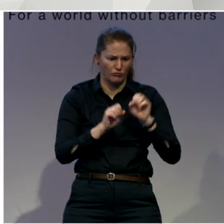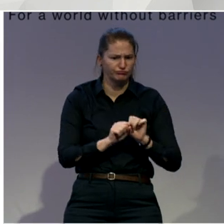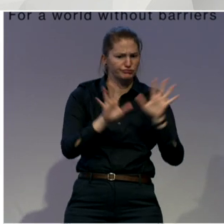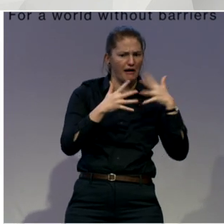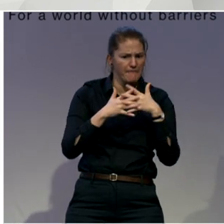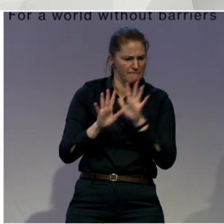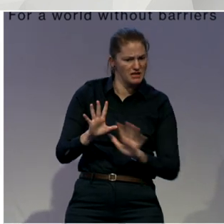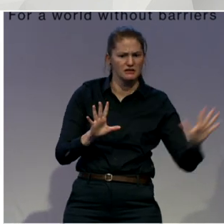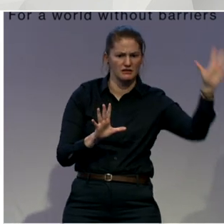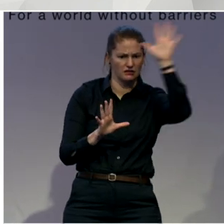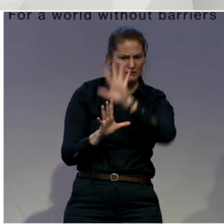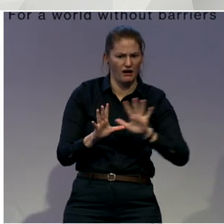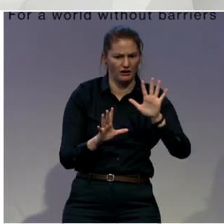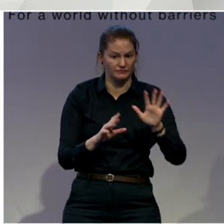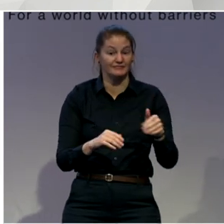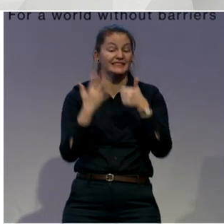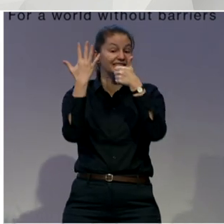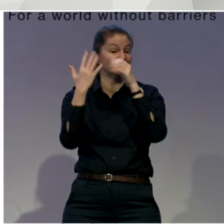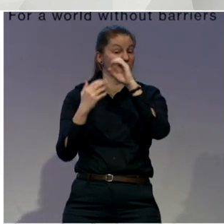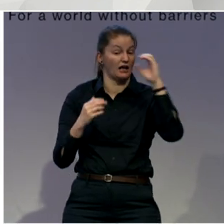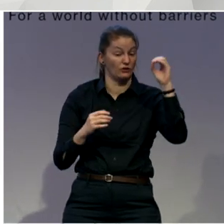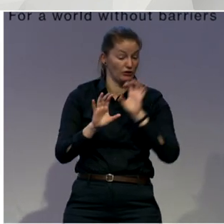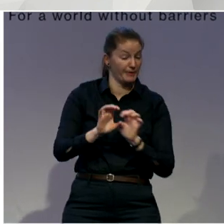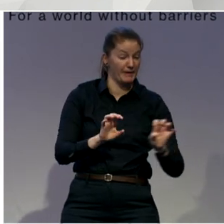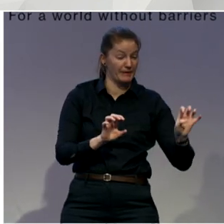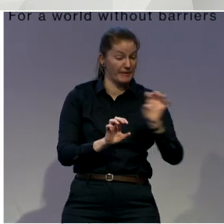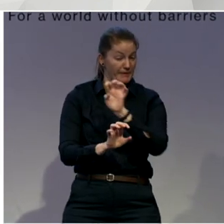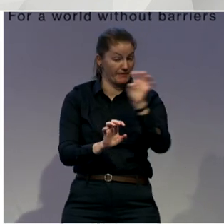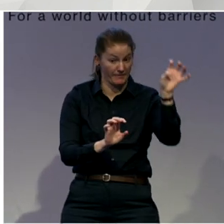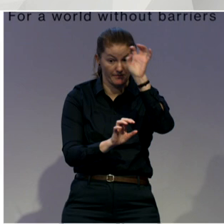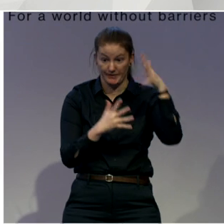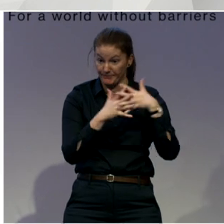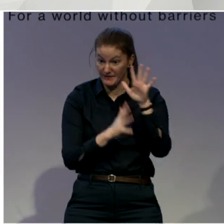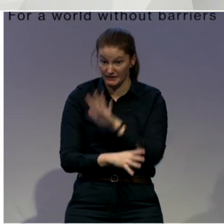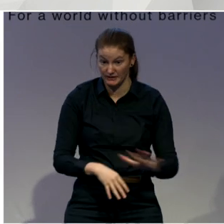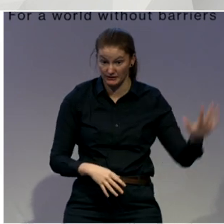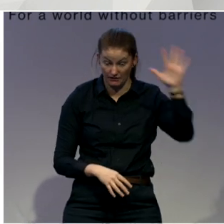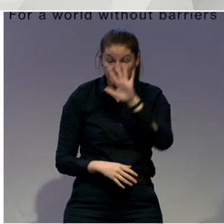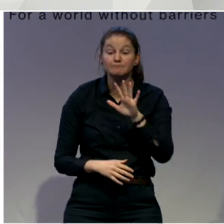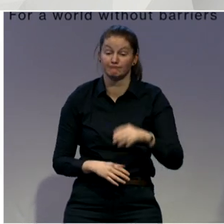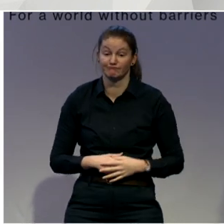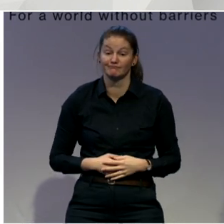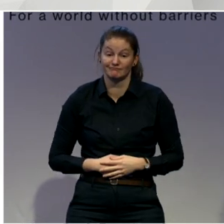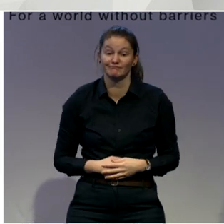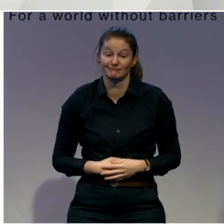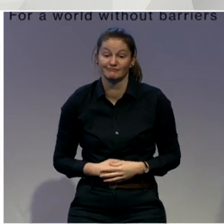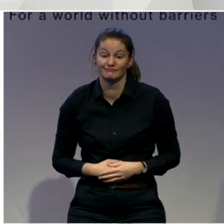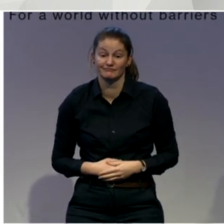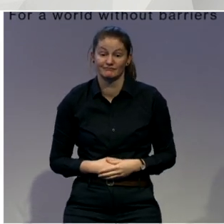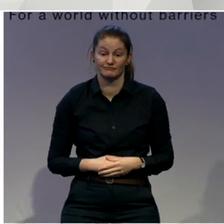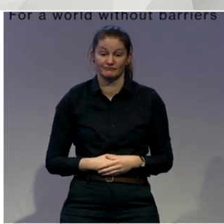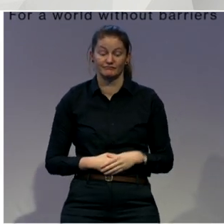2013, the Arc received a grant from the U.S. government. And the government said, we really need to create